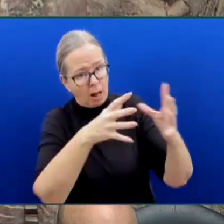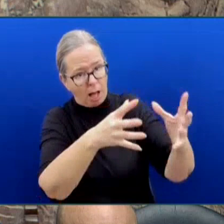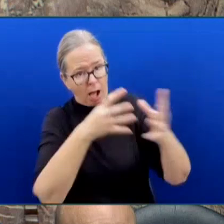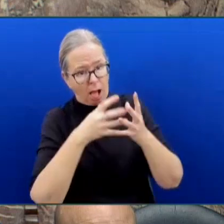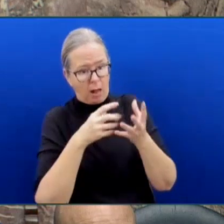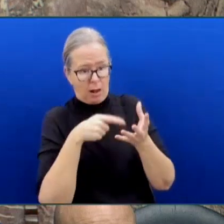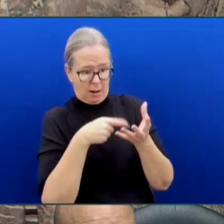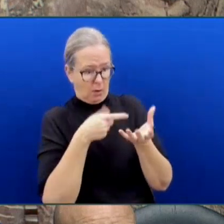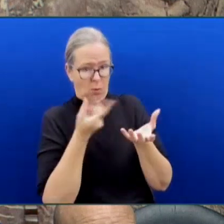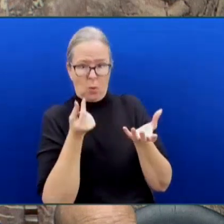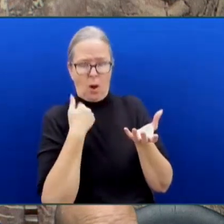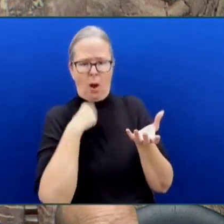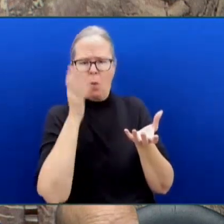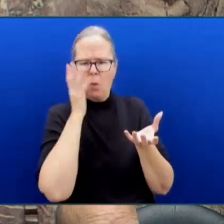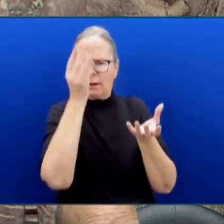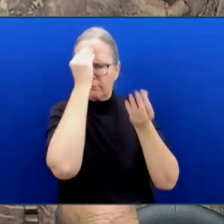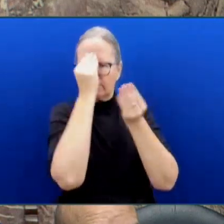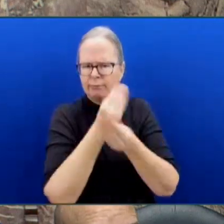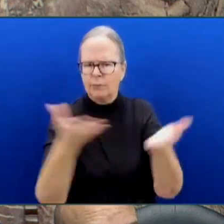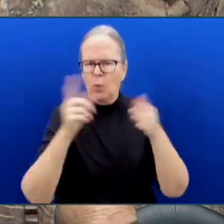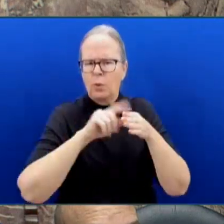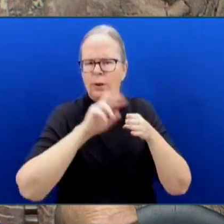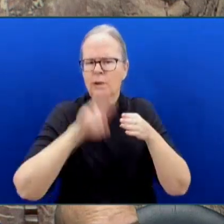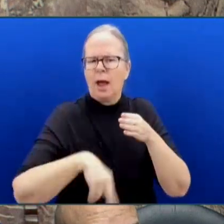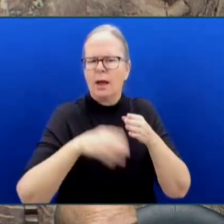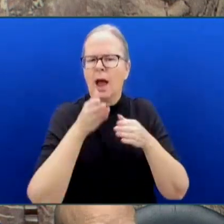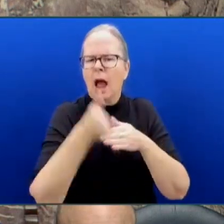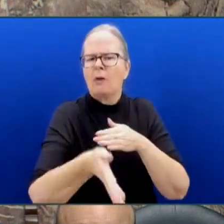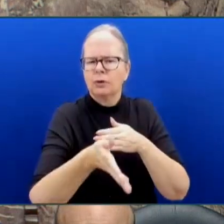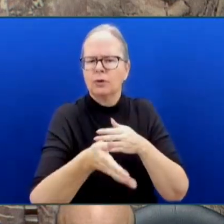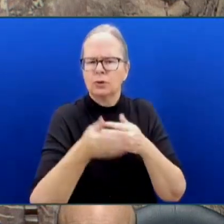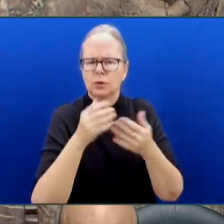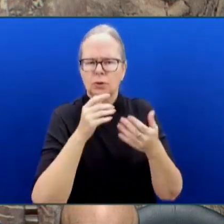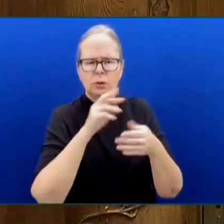about what happens. And I know that the Minister of Children and Families will do so as well.